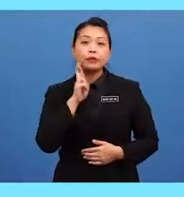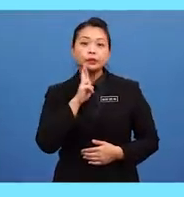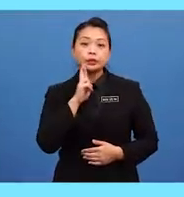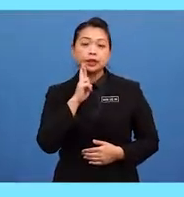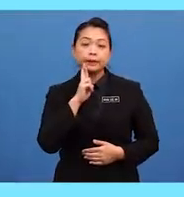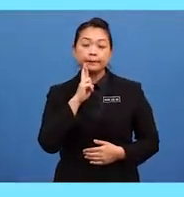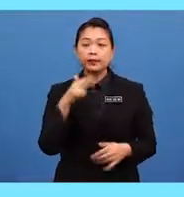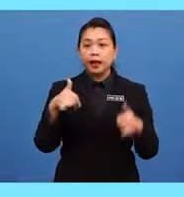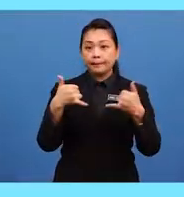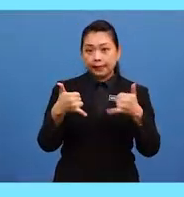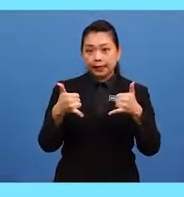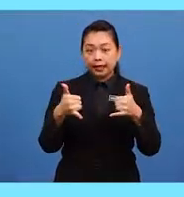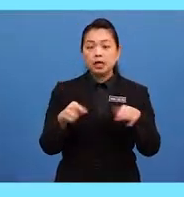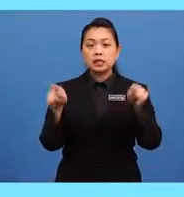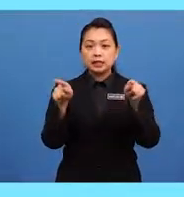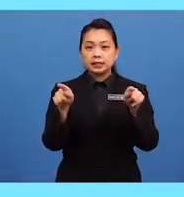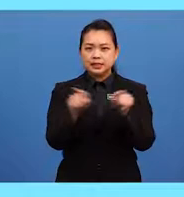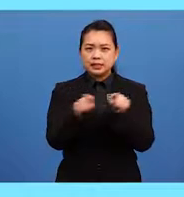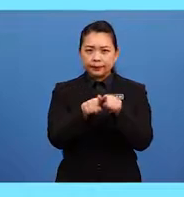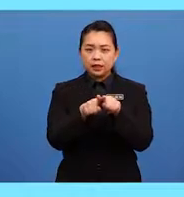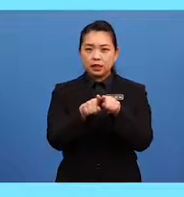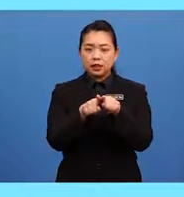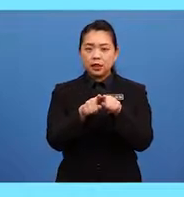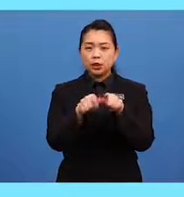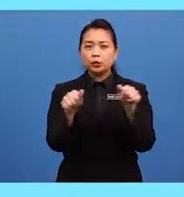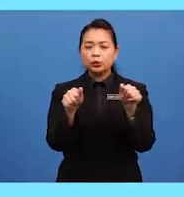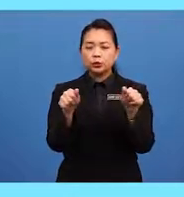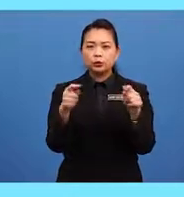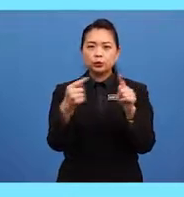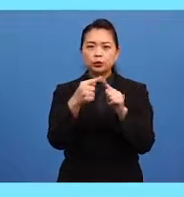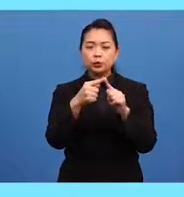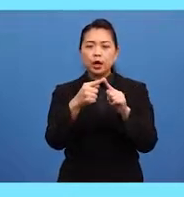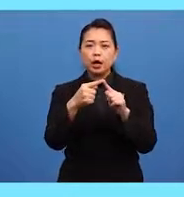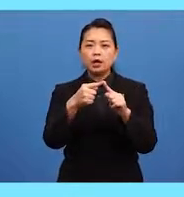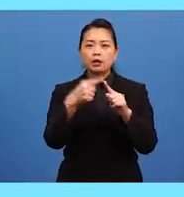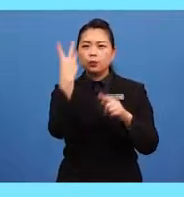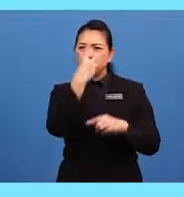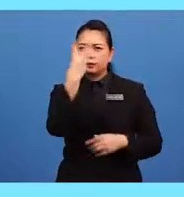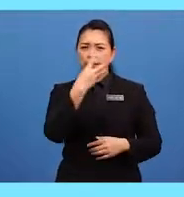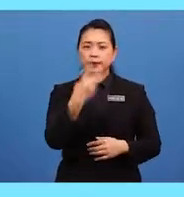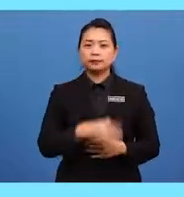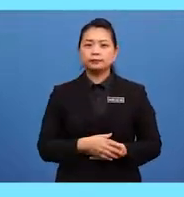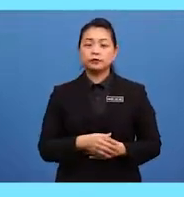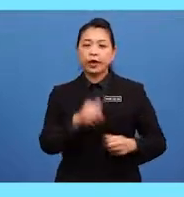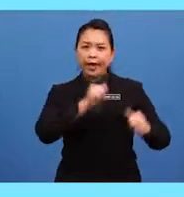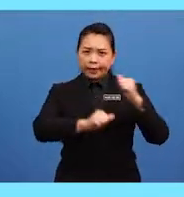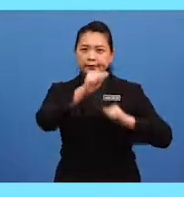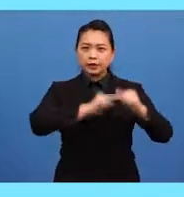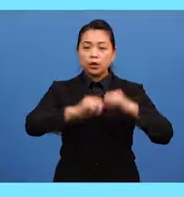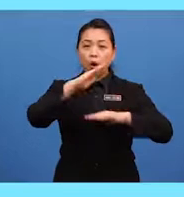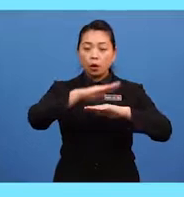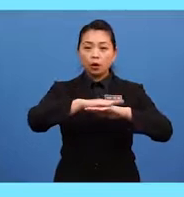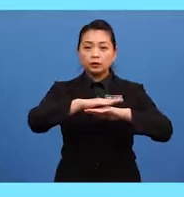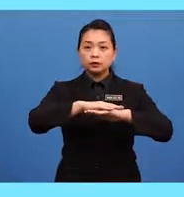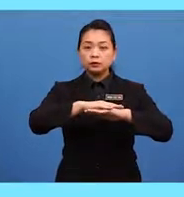Play is similar to theatre or drama. It involves group of people acting on stage with